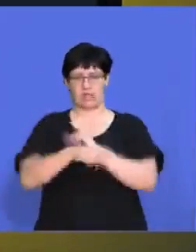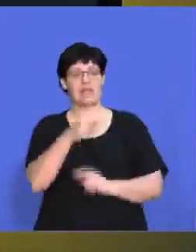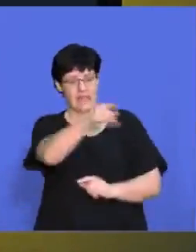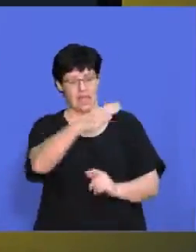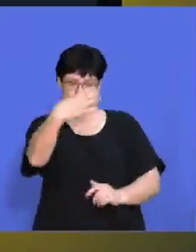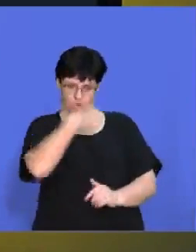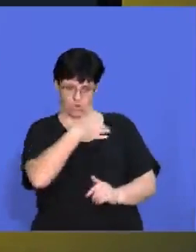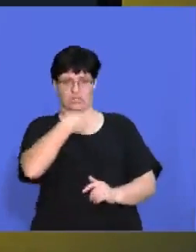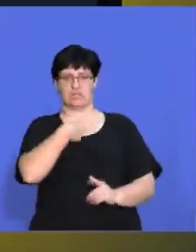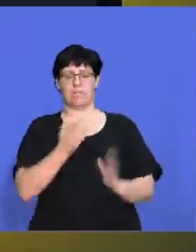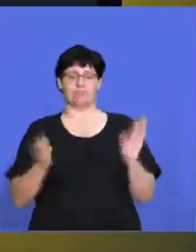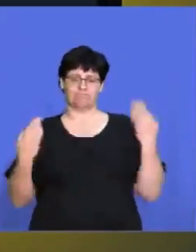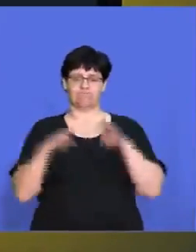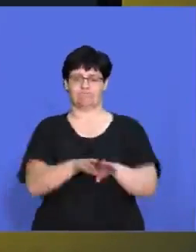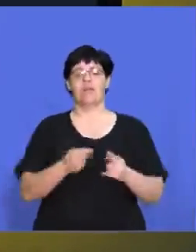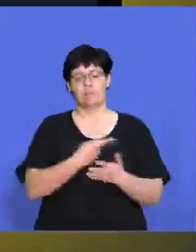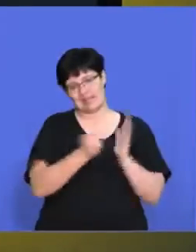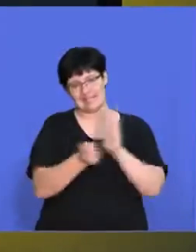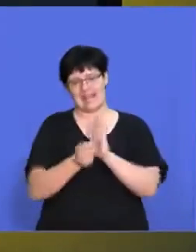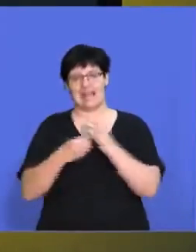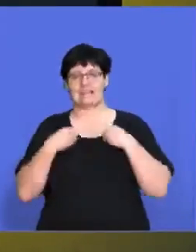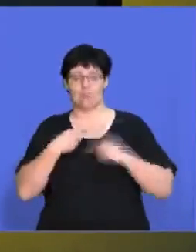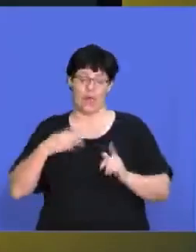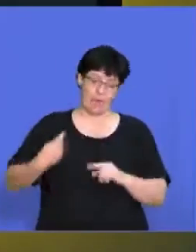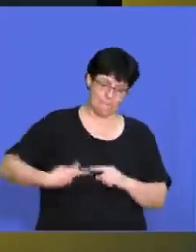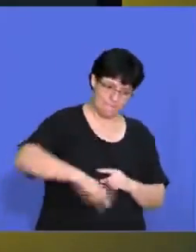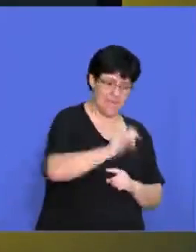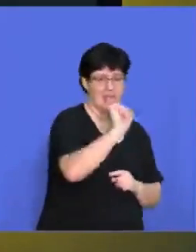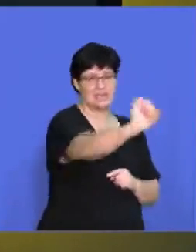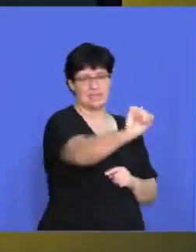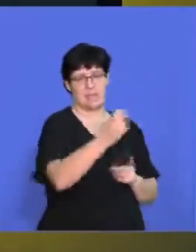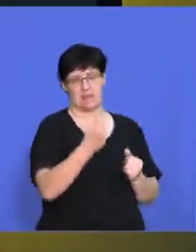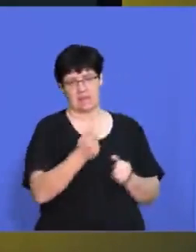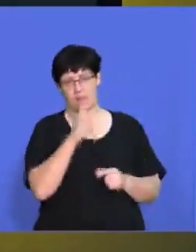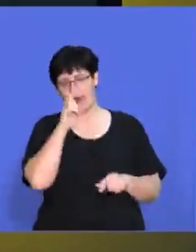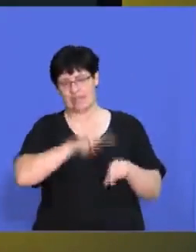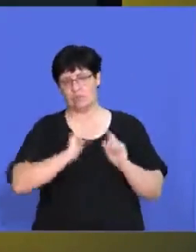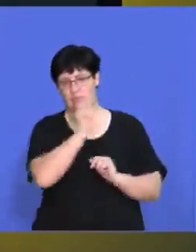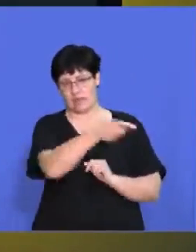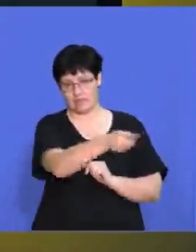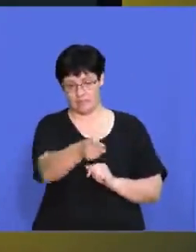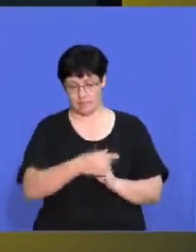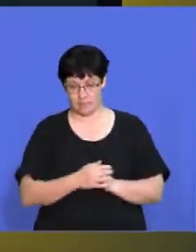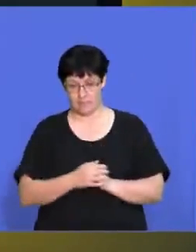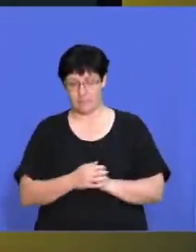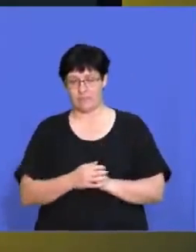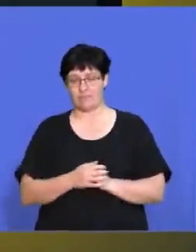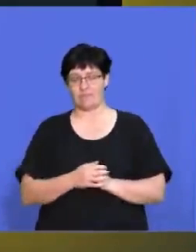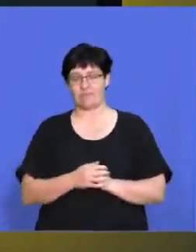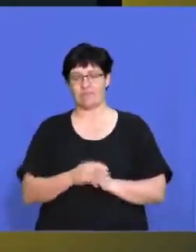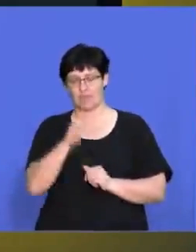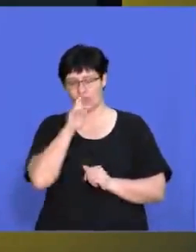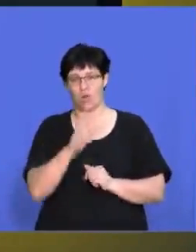you shut down where you have to sell all of your assets so that they can get the money that is owed to them. So you'll see there was a lot of